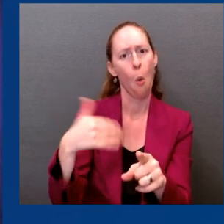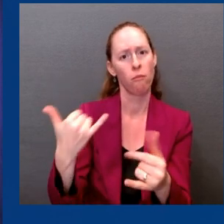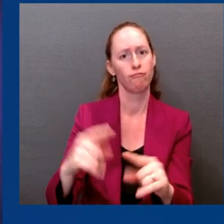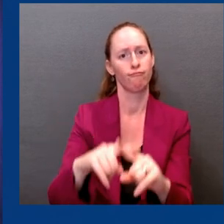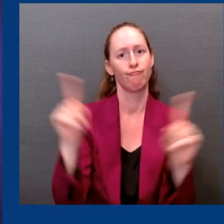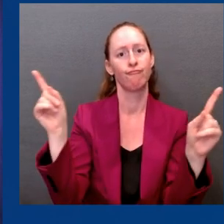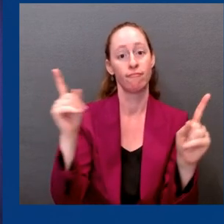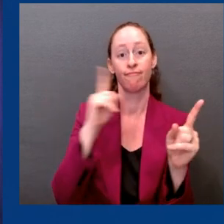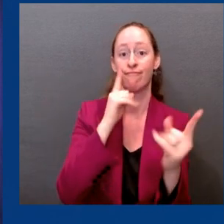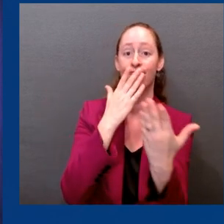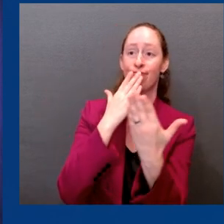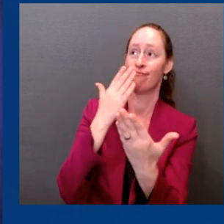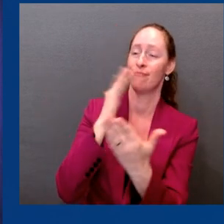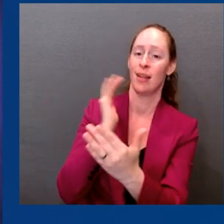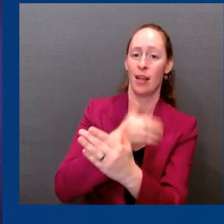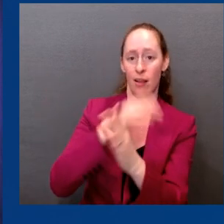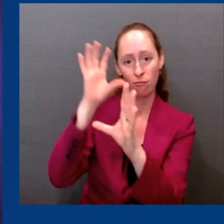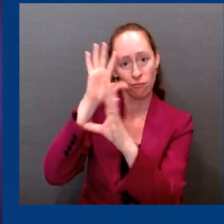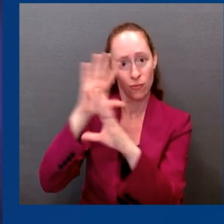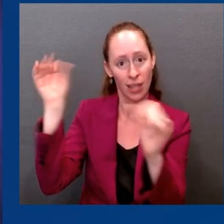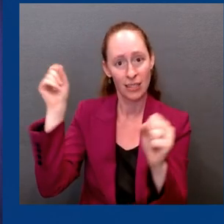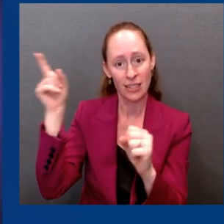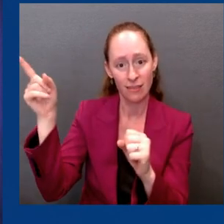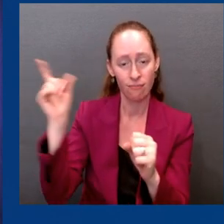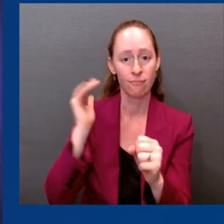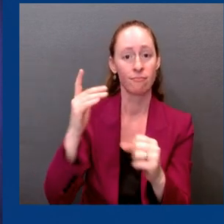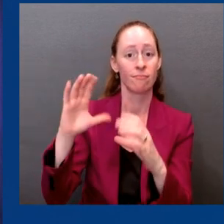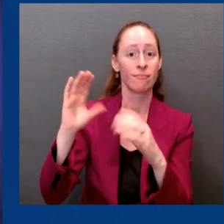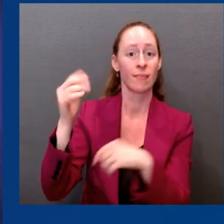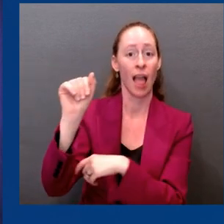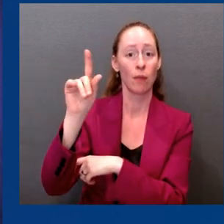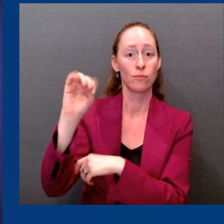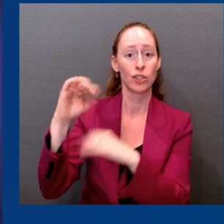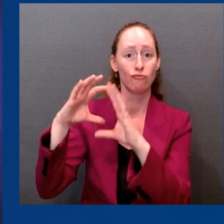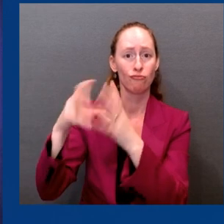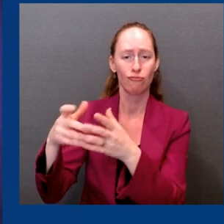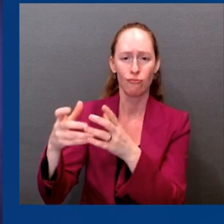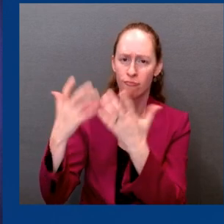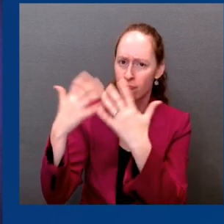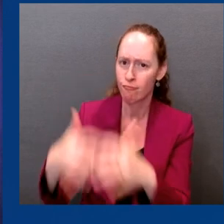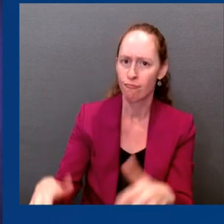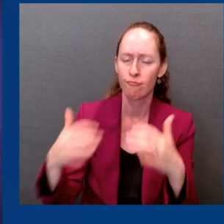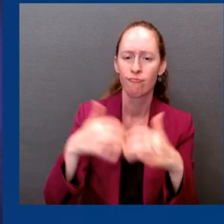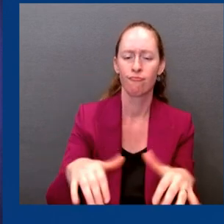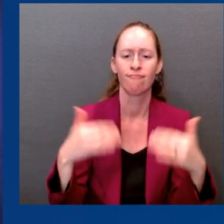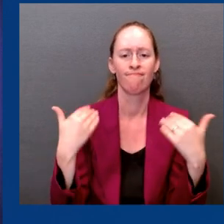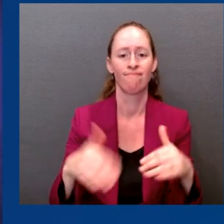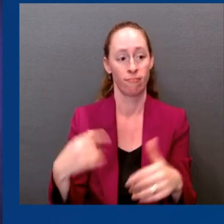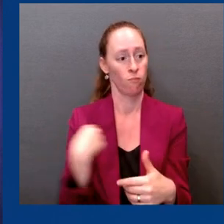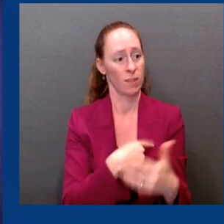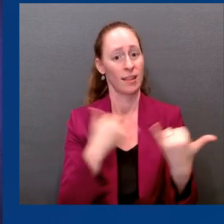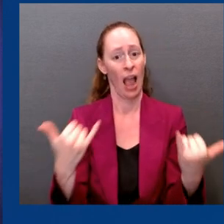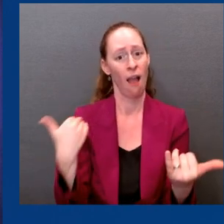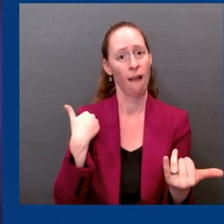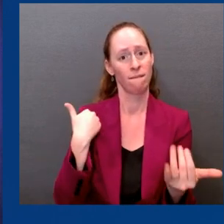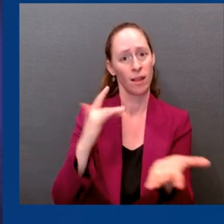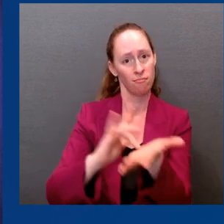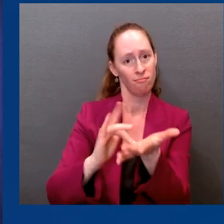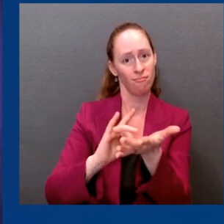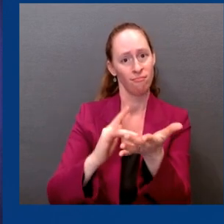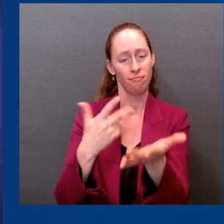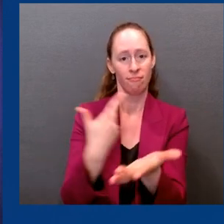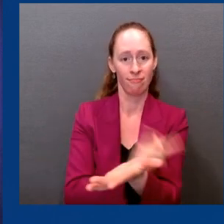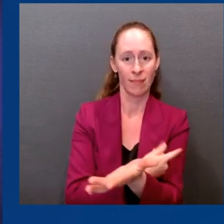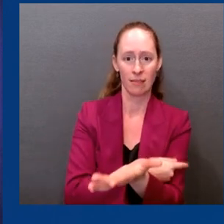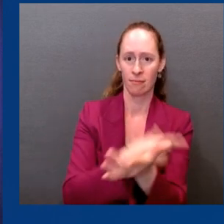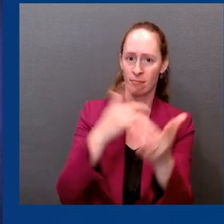in front of us. We have a vaccine that matches the variant that's out there. It's critical that Americans protect themselves, protect their families, protect their